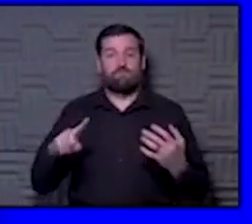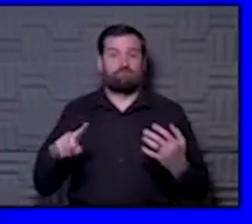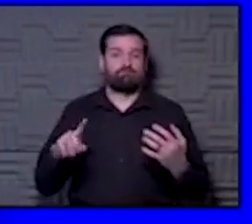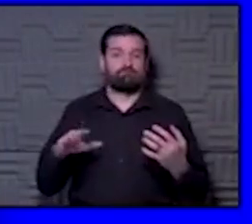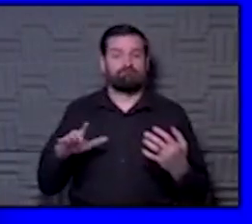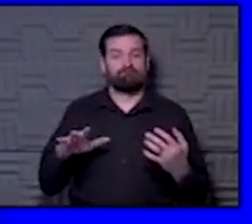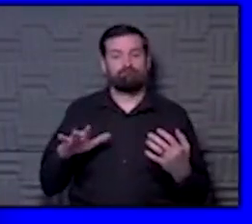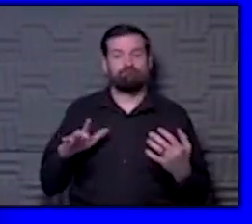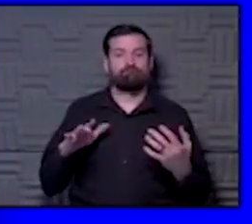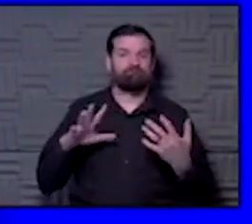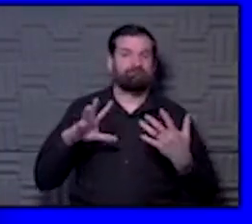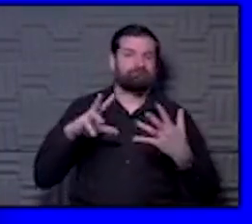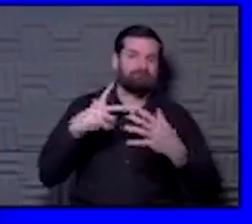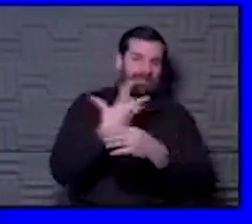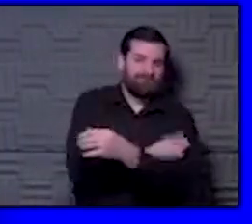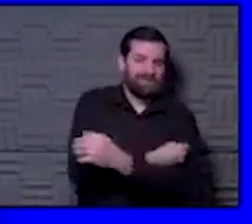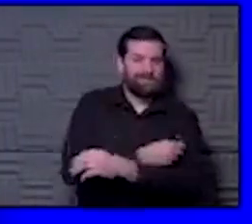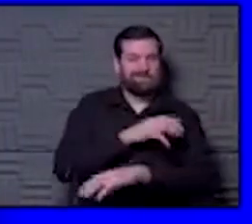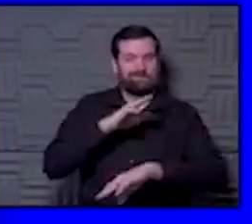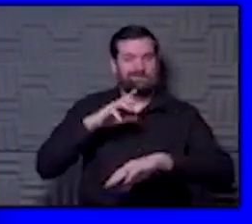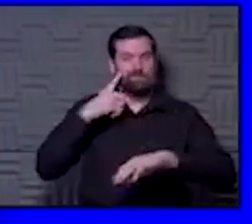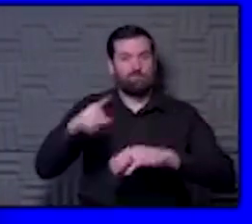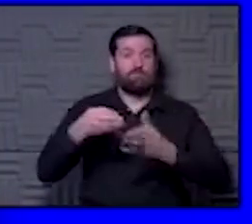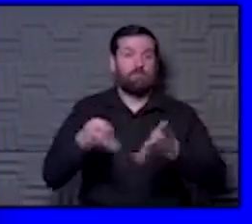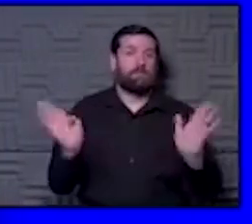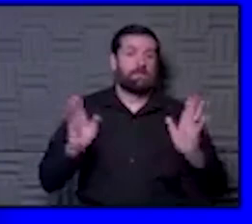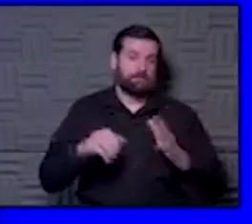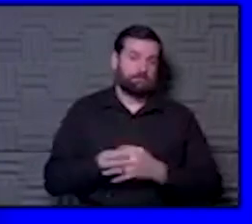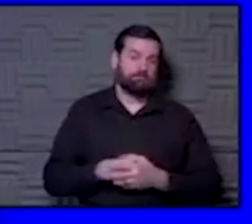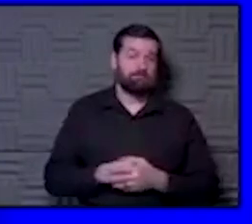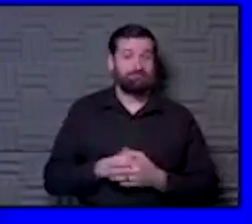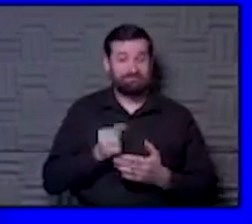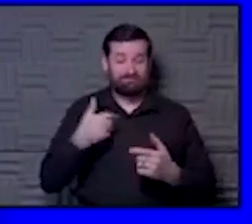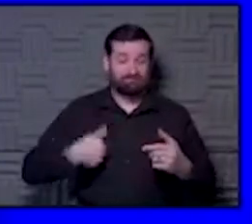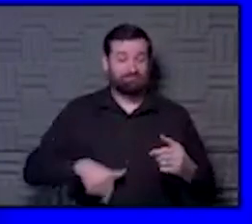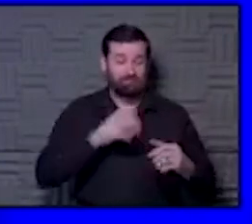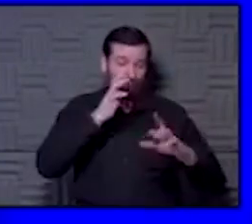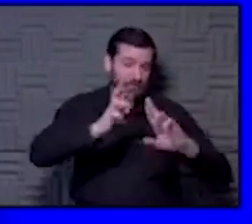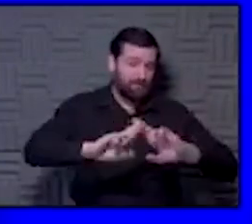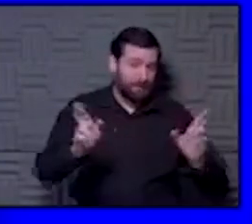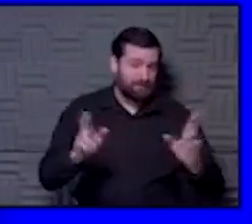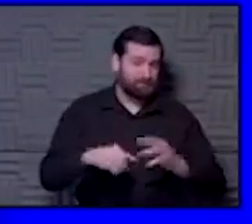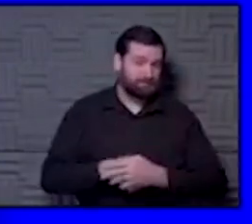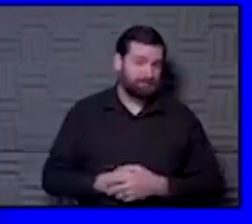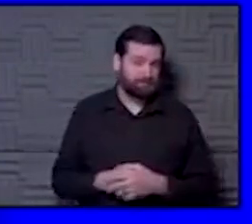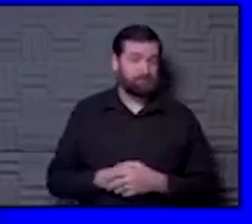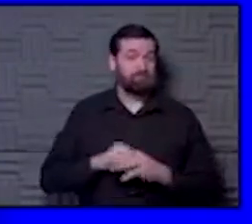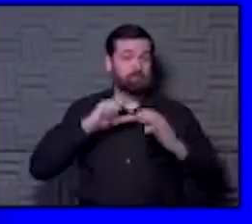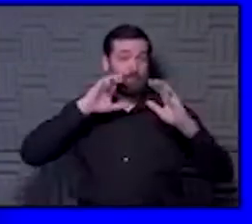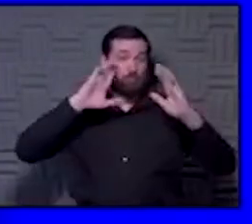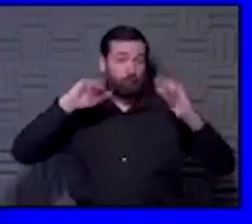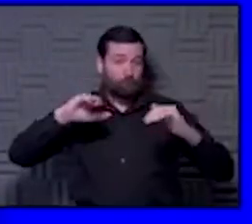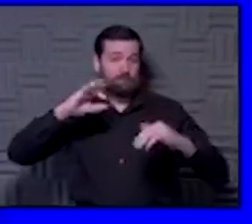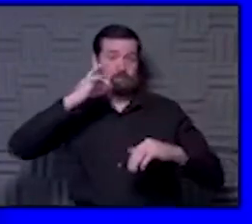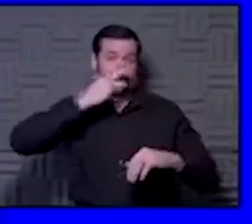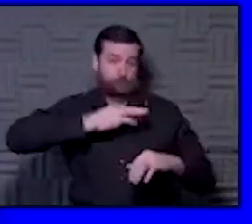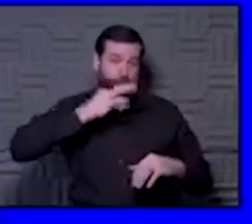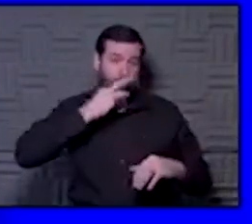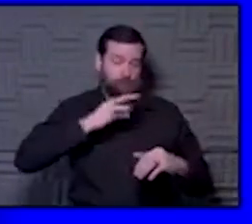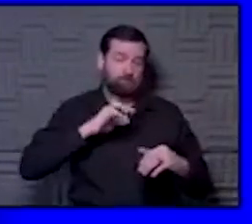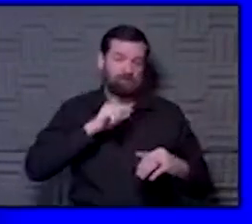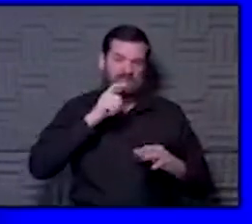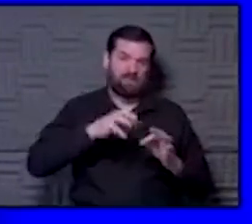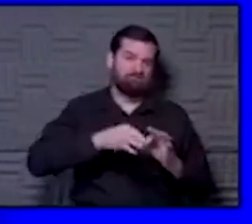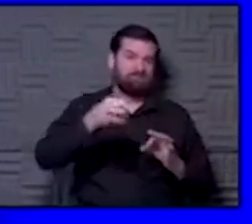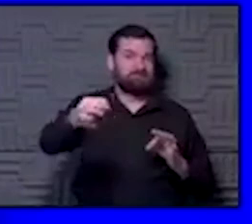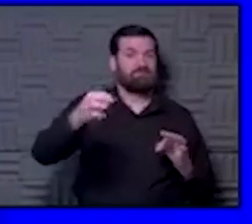the vaccination on the general public. And we will certainly be ready when that happens. Hopefully it will happen sooner rather than later. I